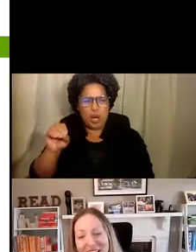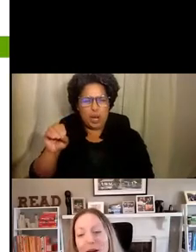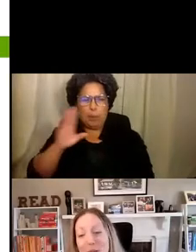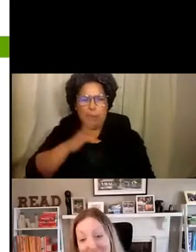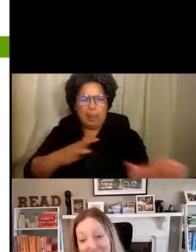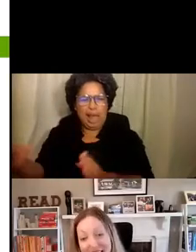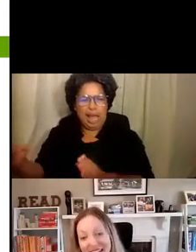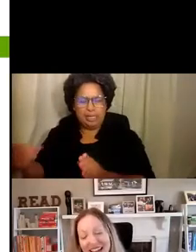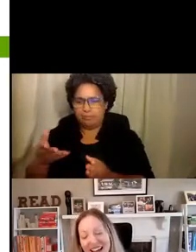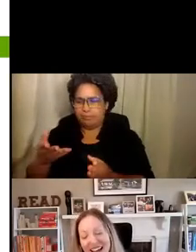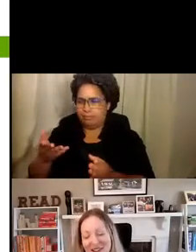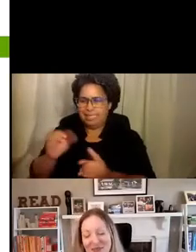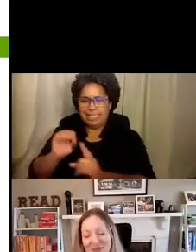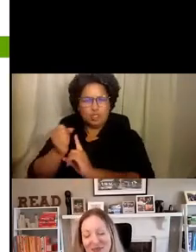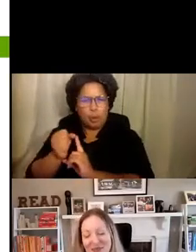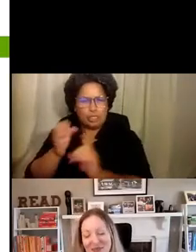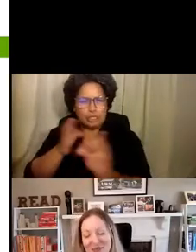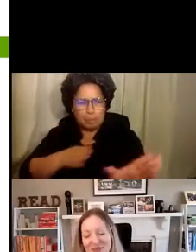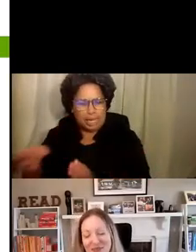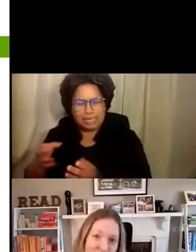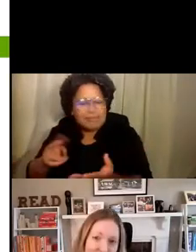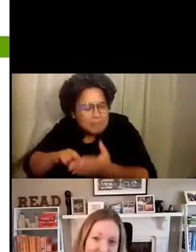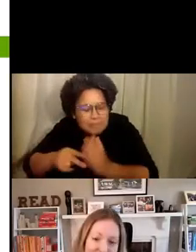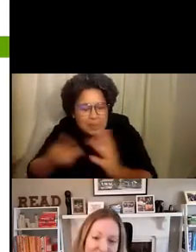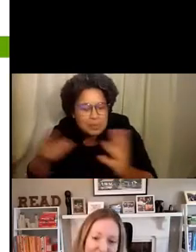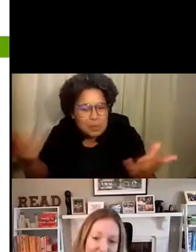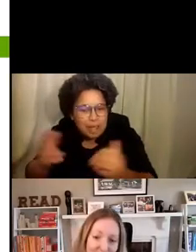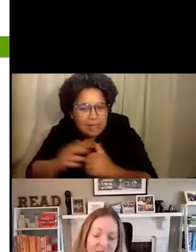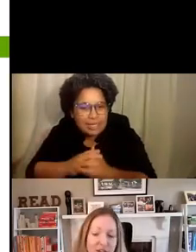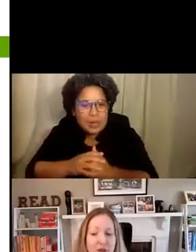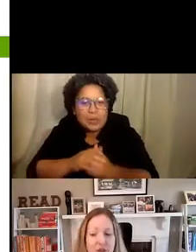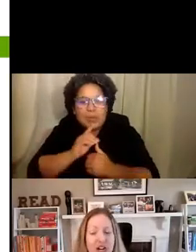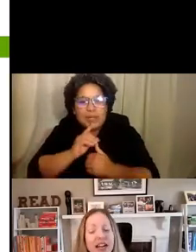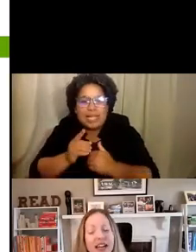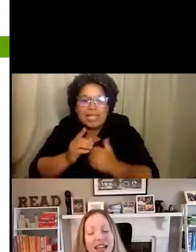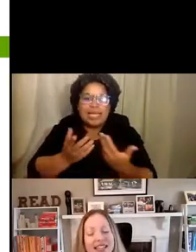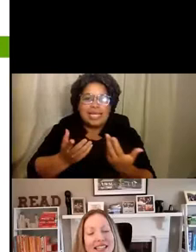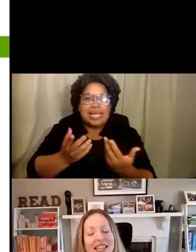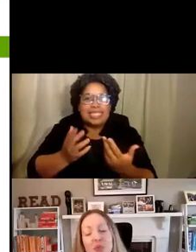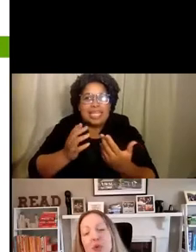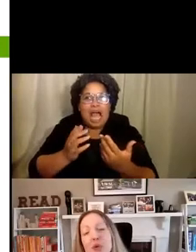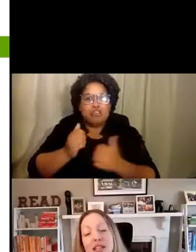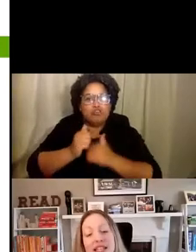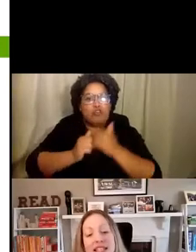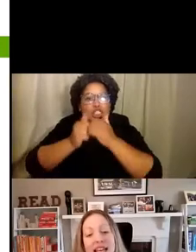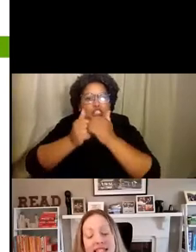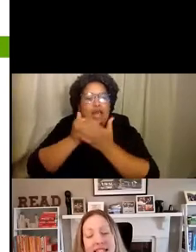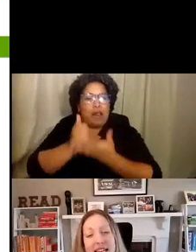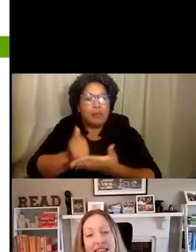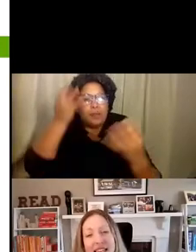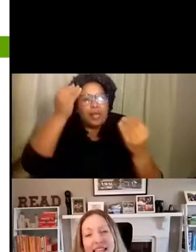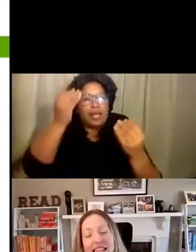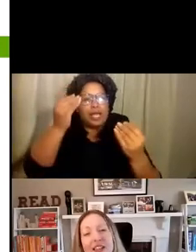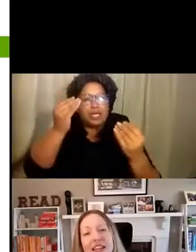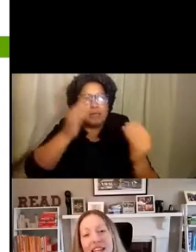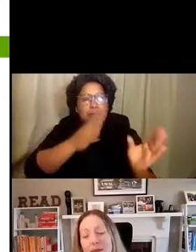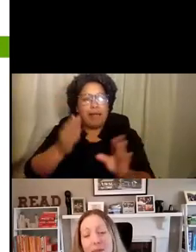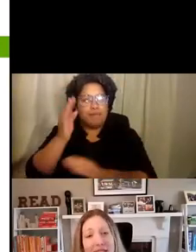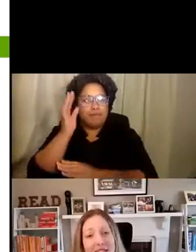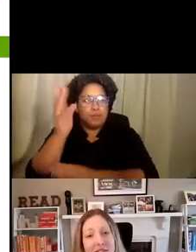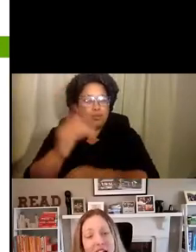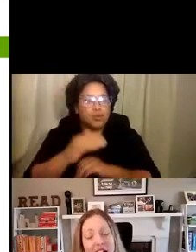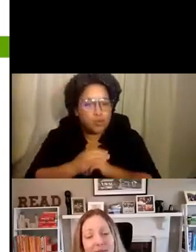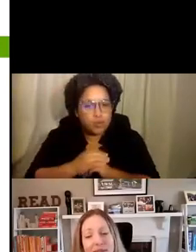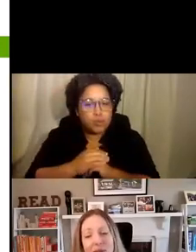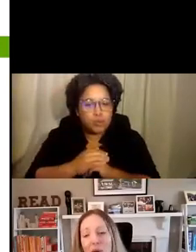planning mean? And it's a structured way of thinking about the future. It's rooted in this idea that even